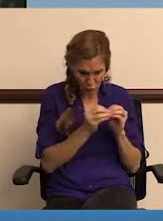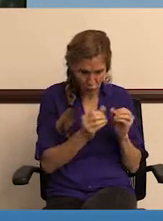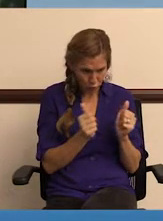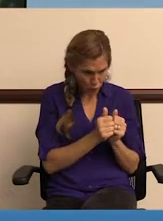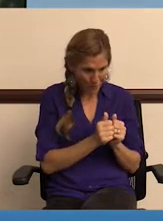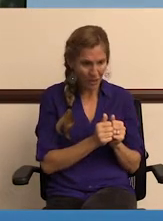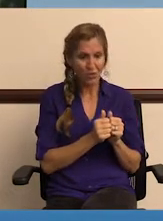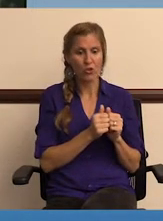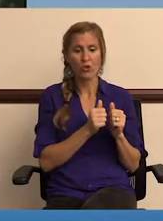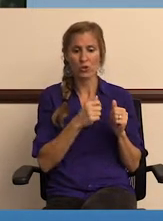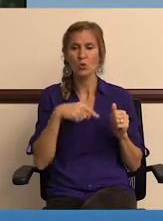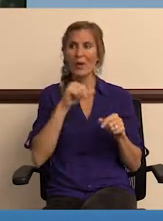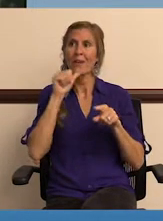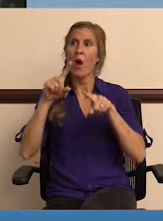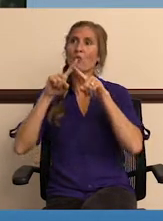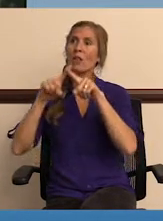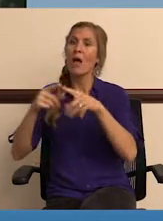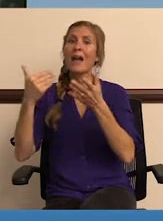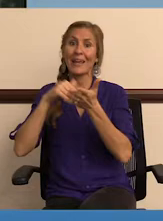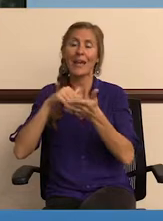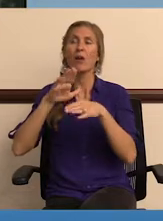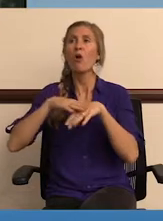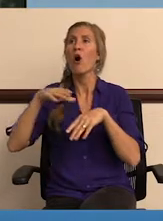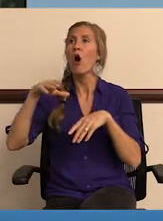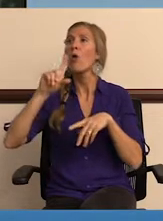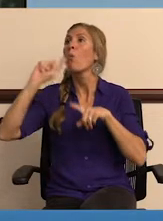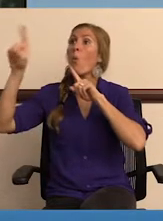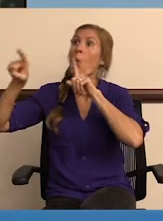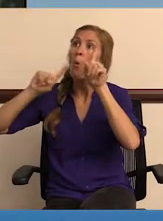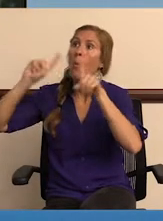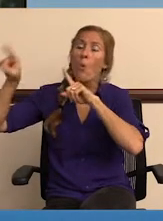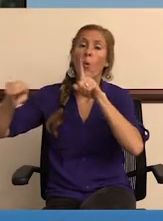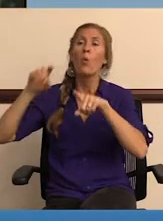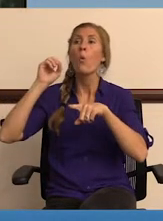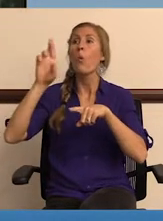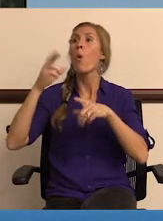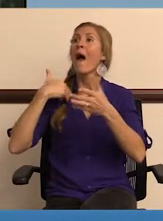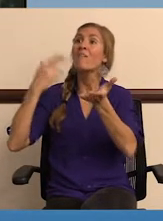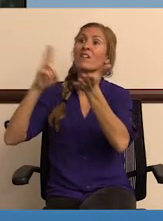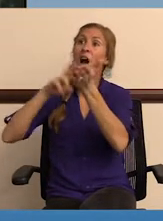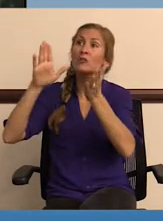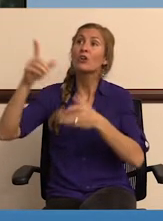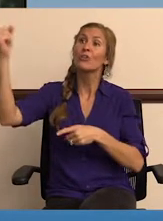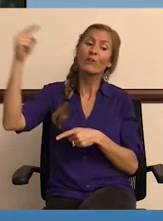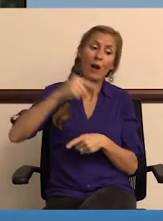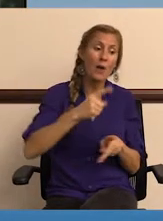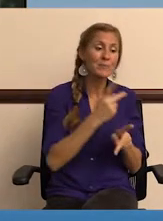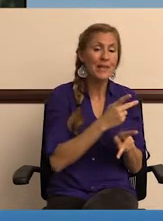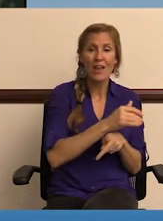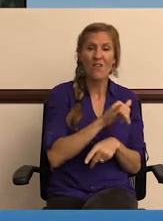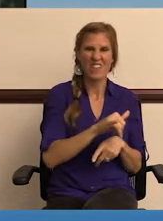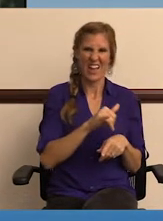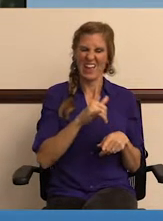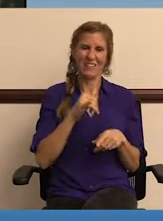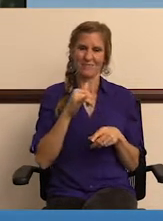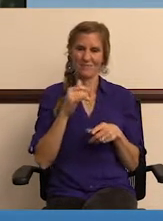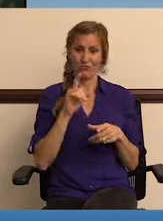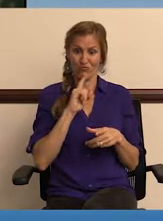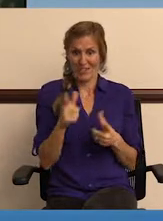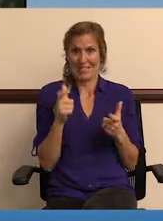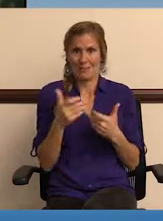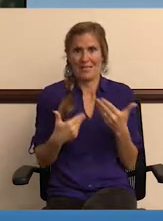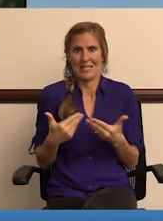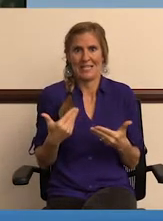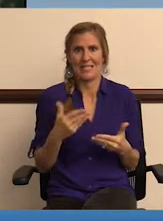so that, you know, we're not having to rely on ordering them or having a contractor come in and take care of that